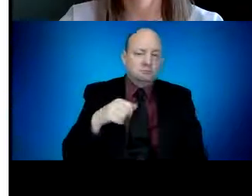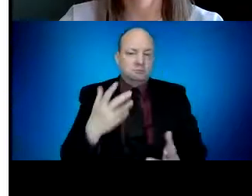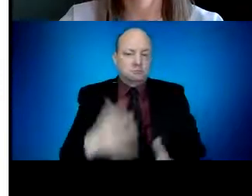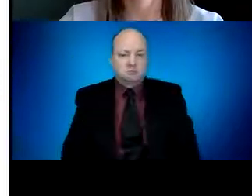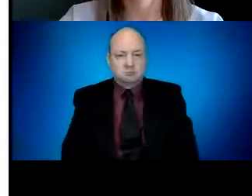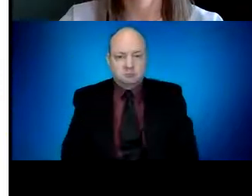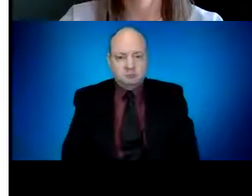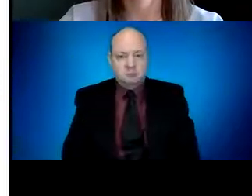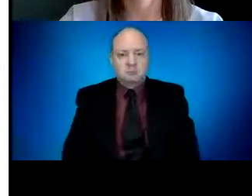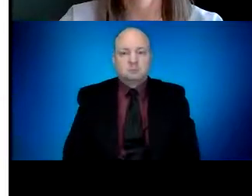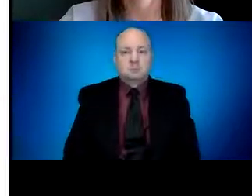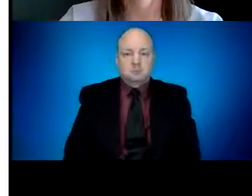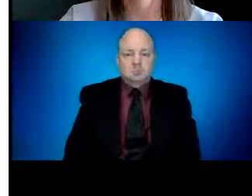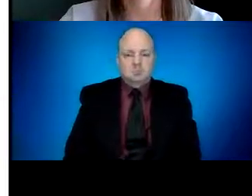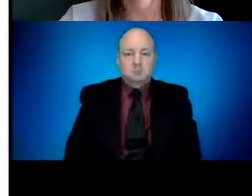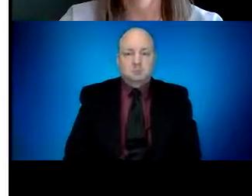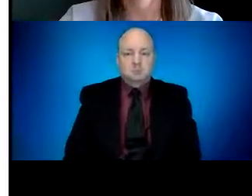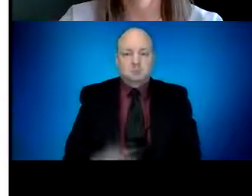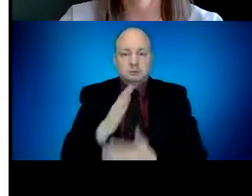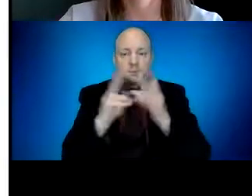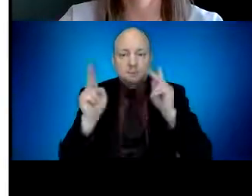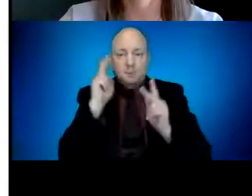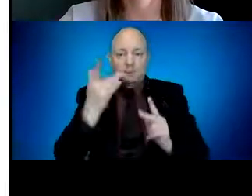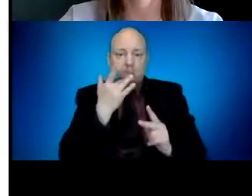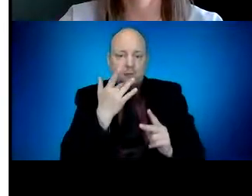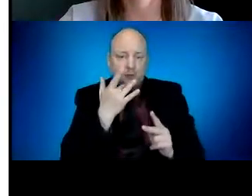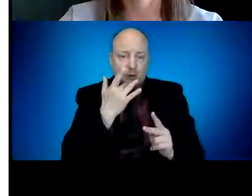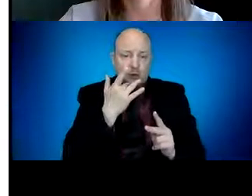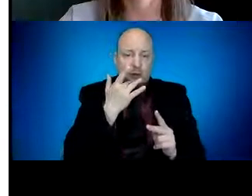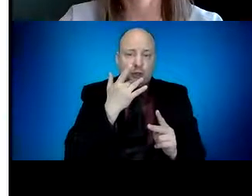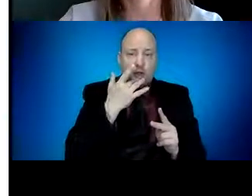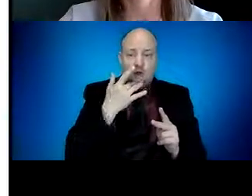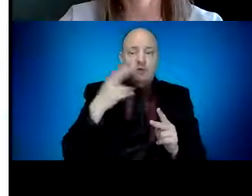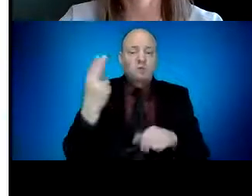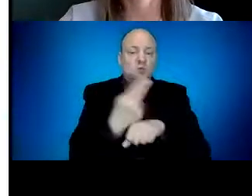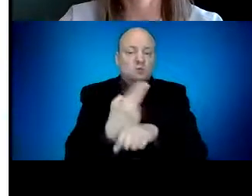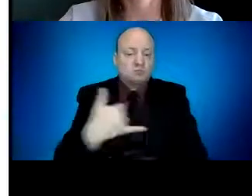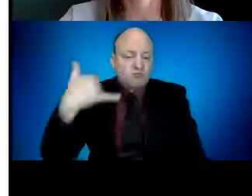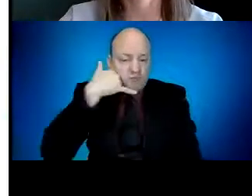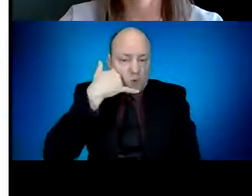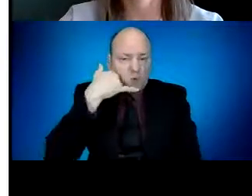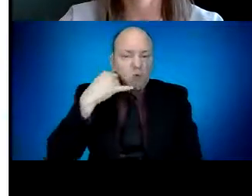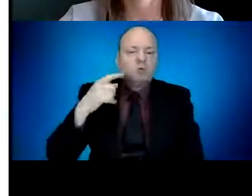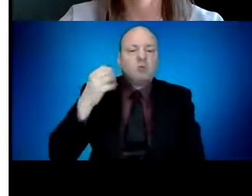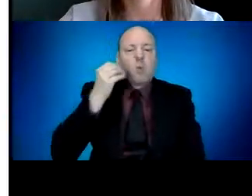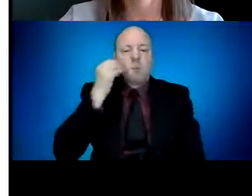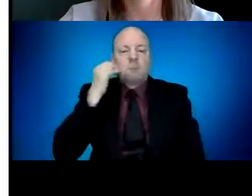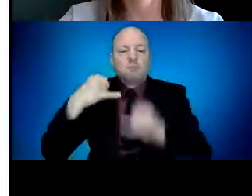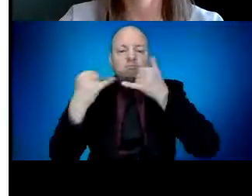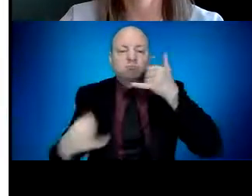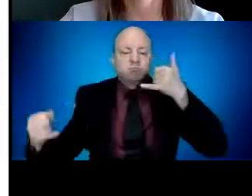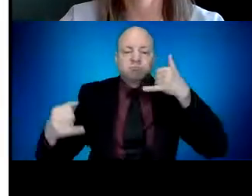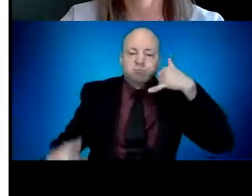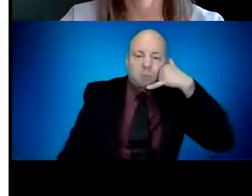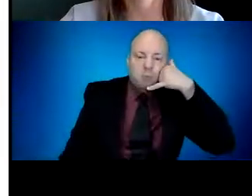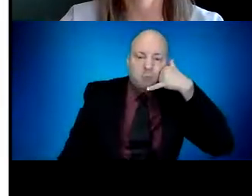landline as their primary contact and no other way to contact them. In addition, approximately 300 people provided a landline and some other form of contact.